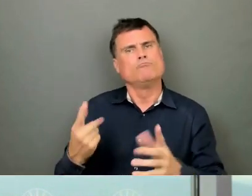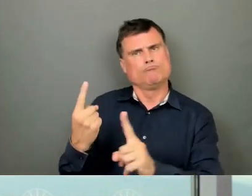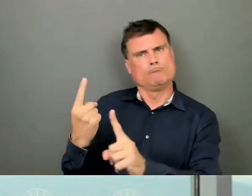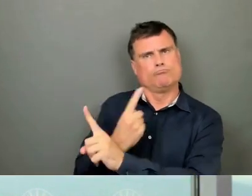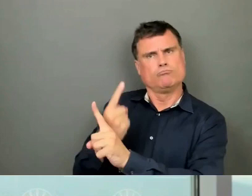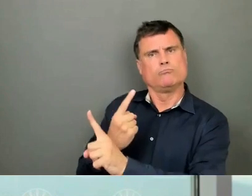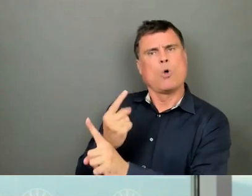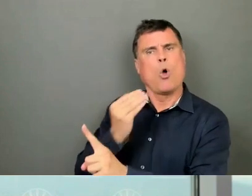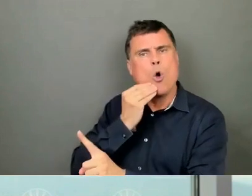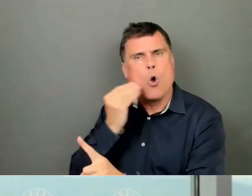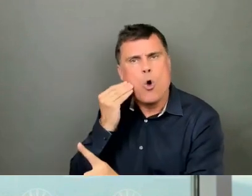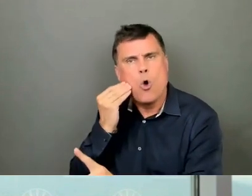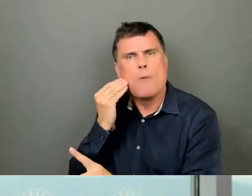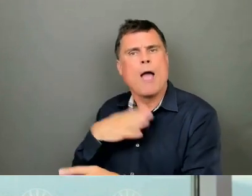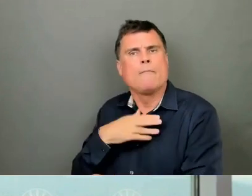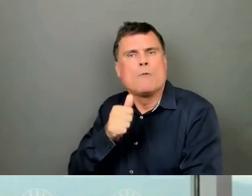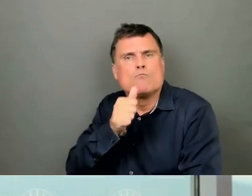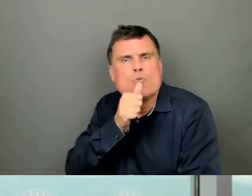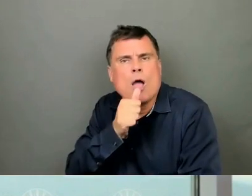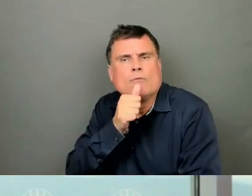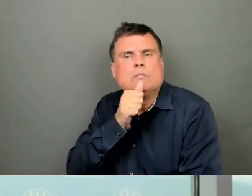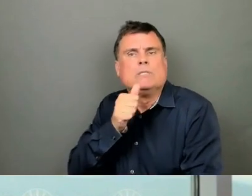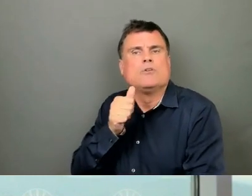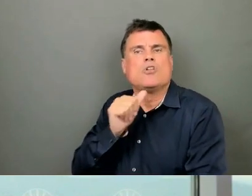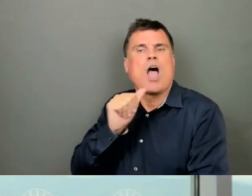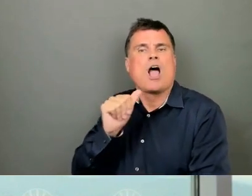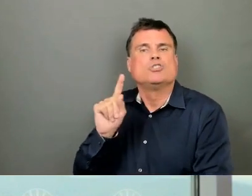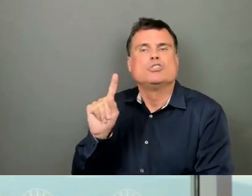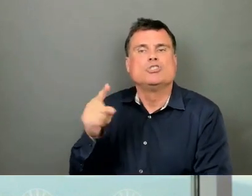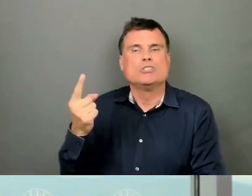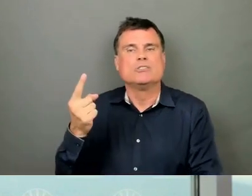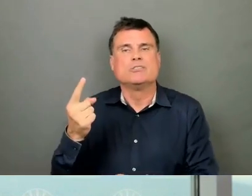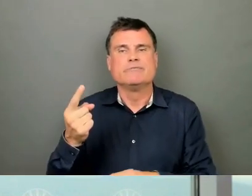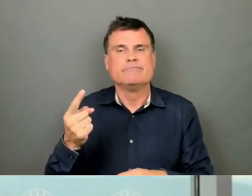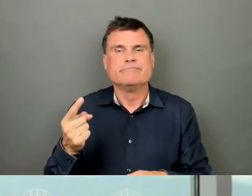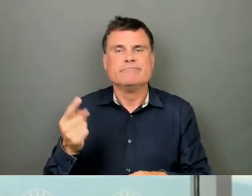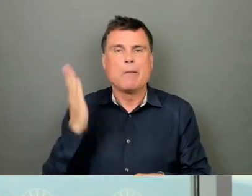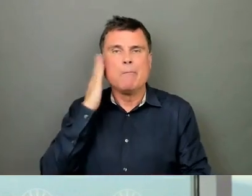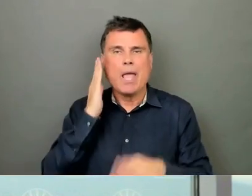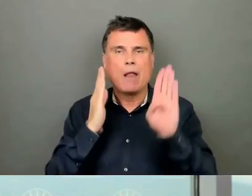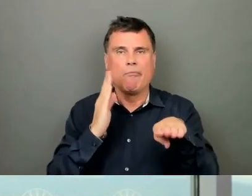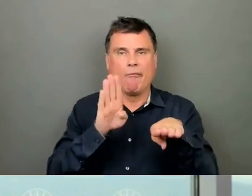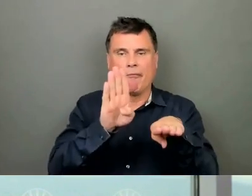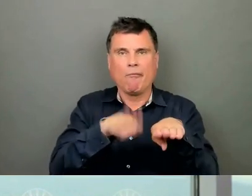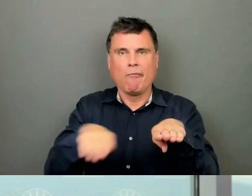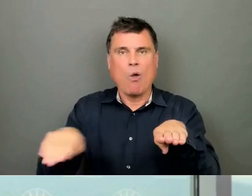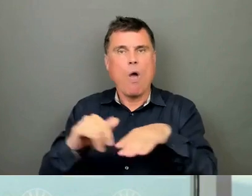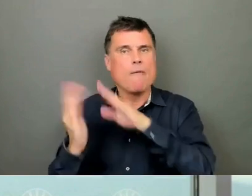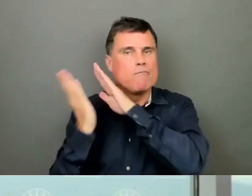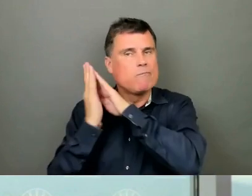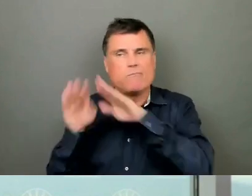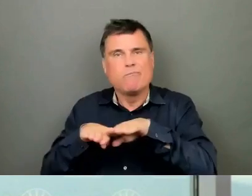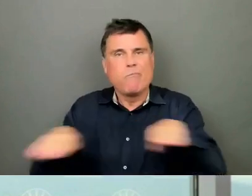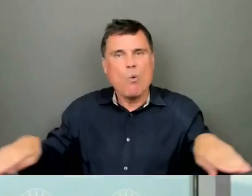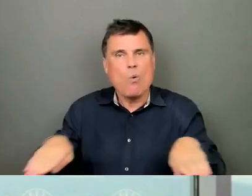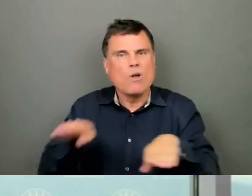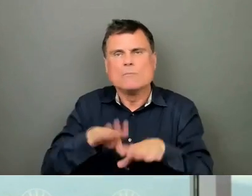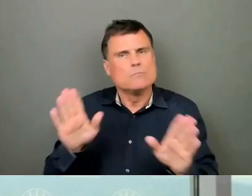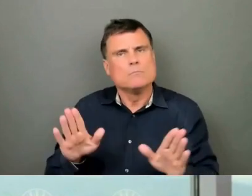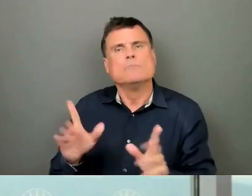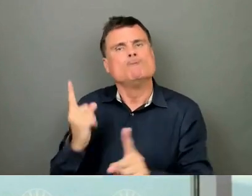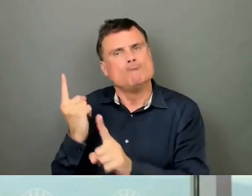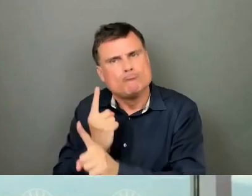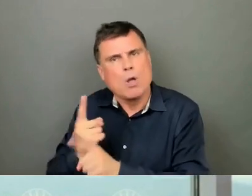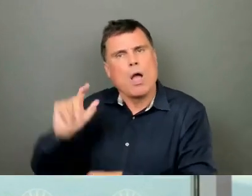with some level of privacy including meals and things like this. This is not substandard housing. So we have housing options for people.